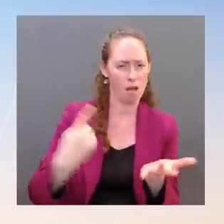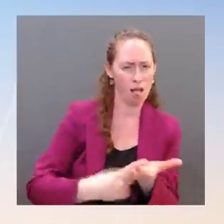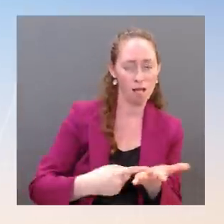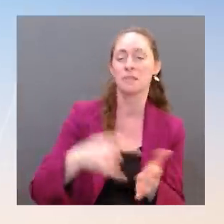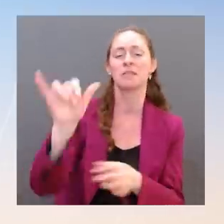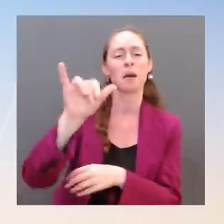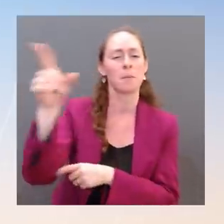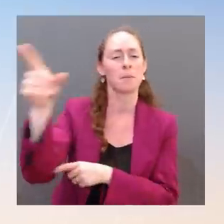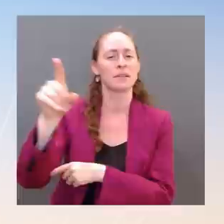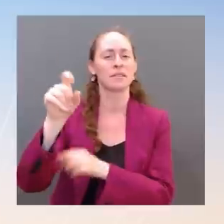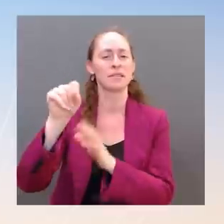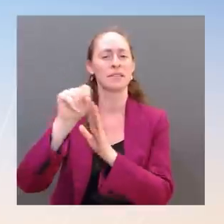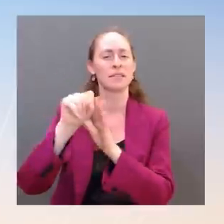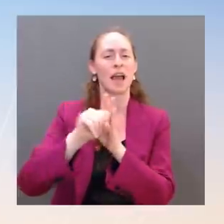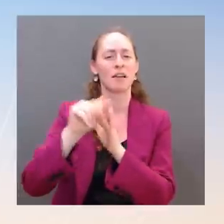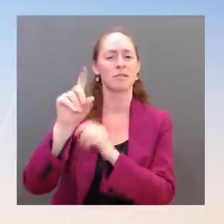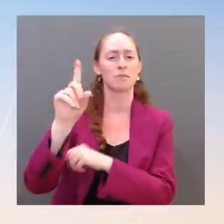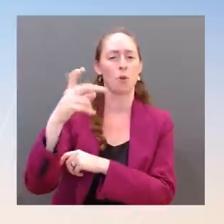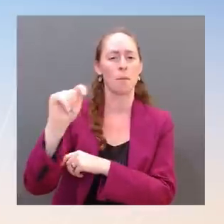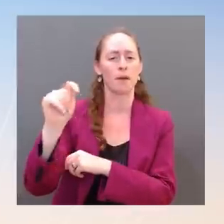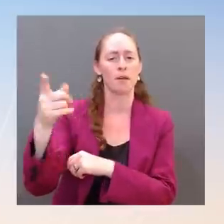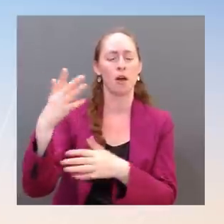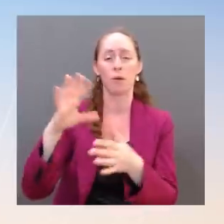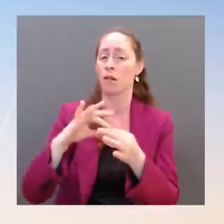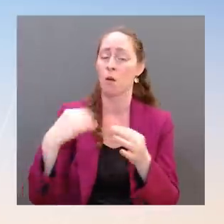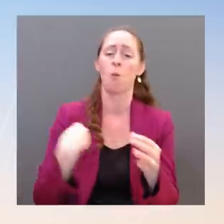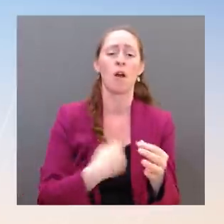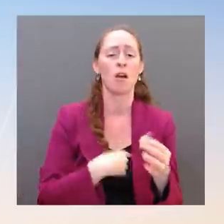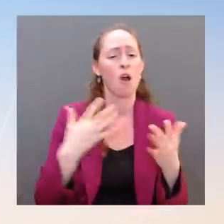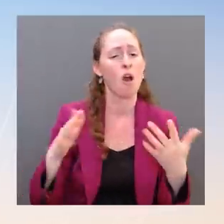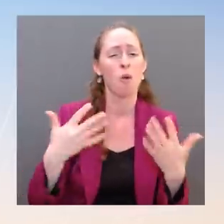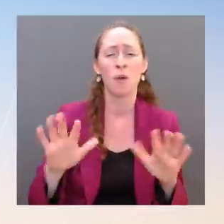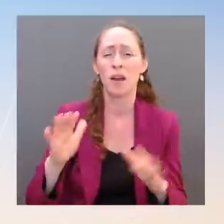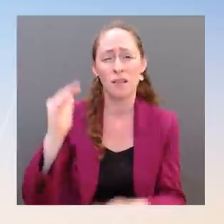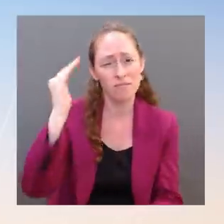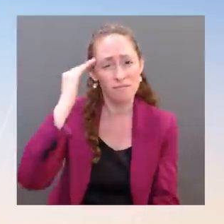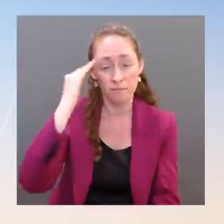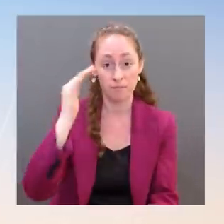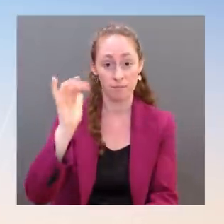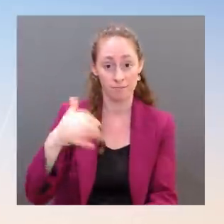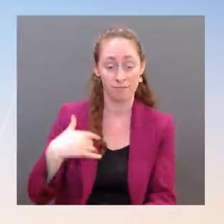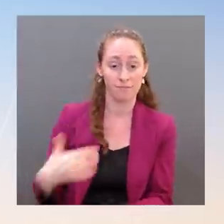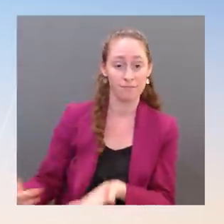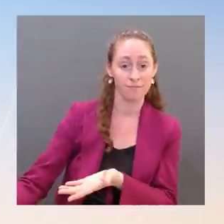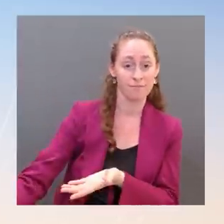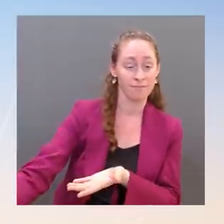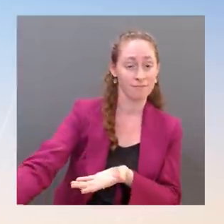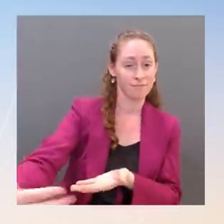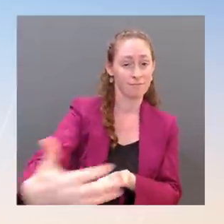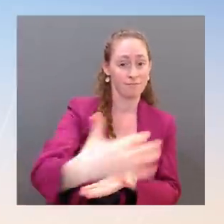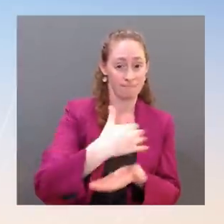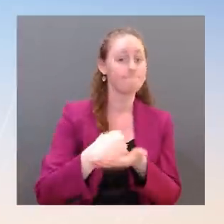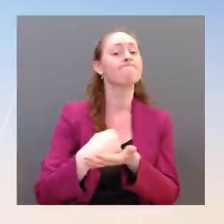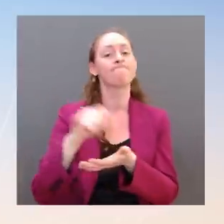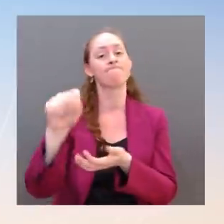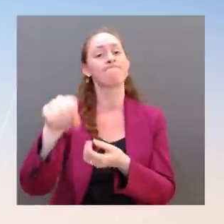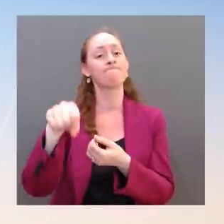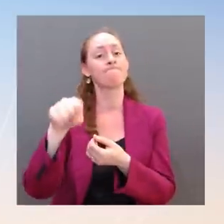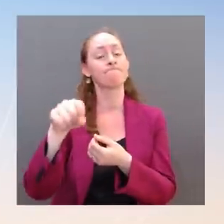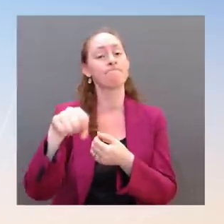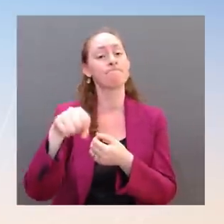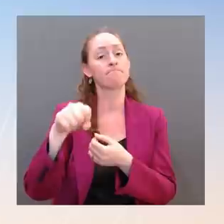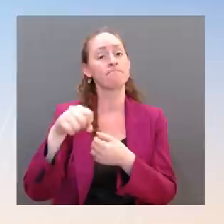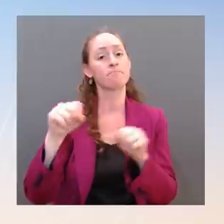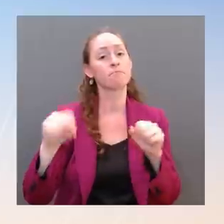that our intelligence does reflect the genuine possibility that there will be either a